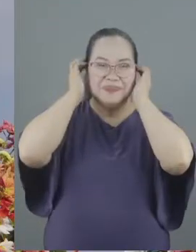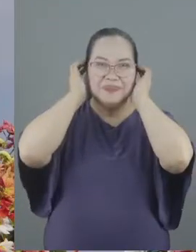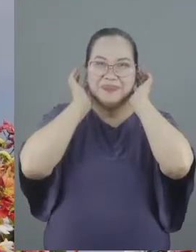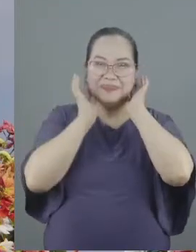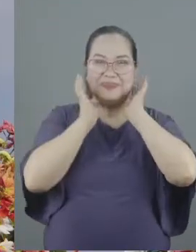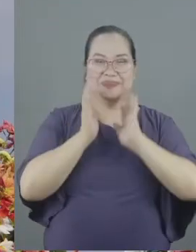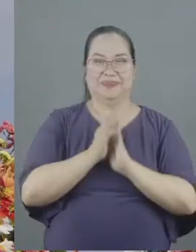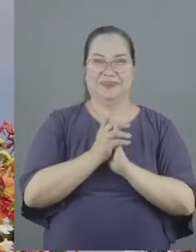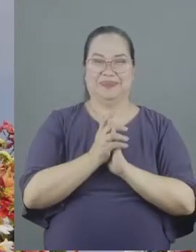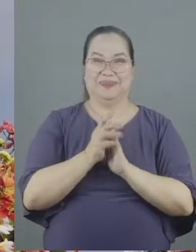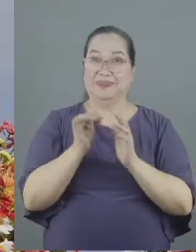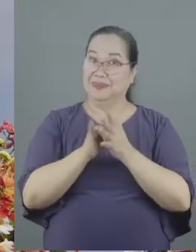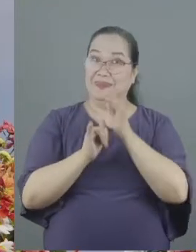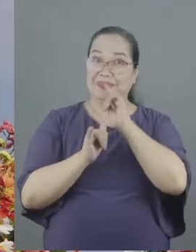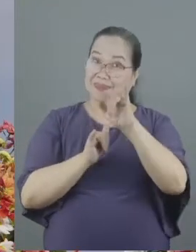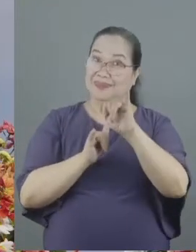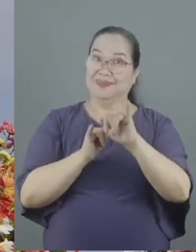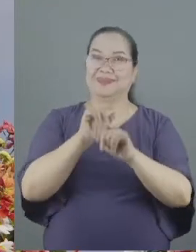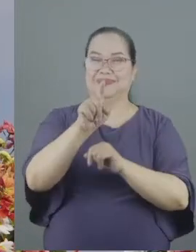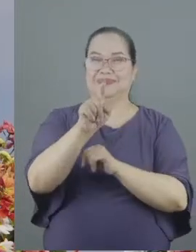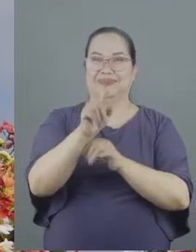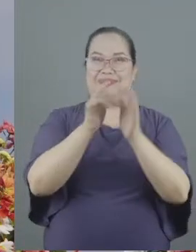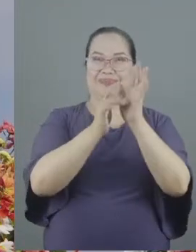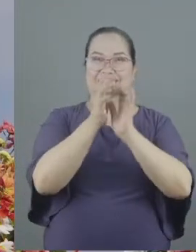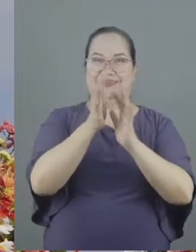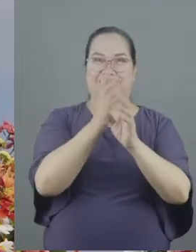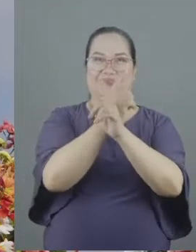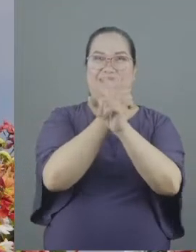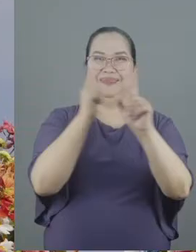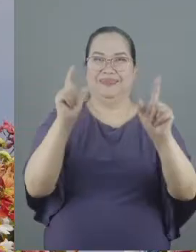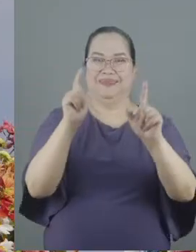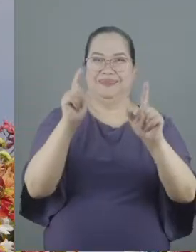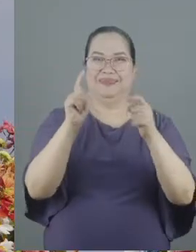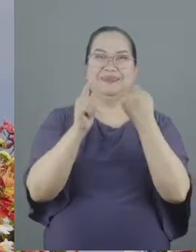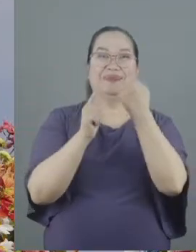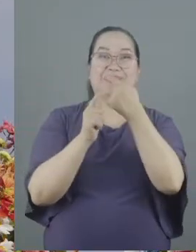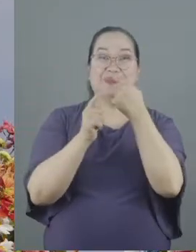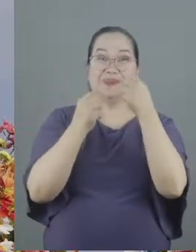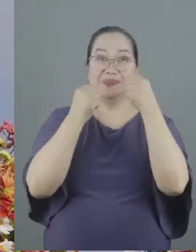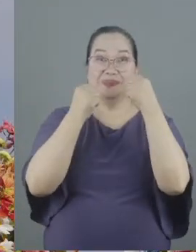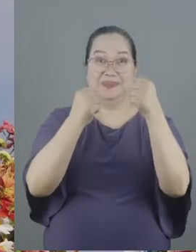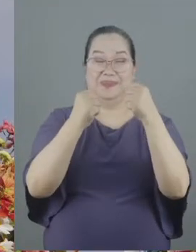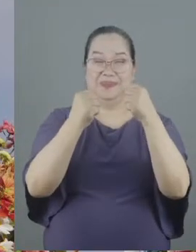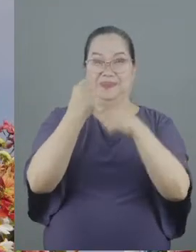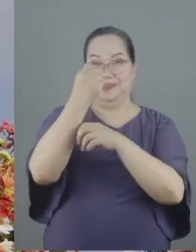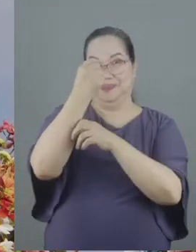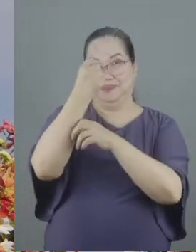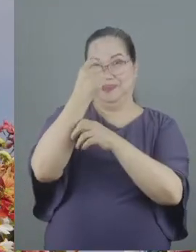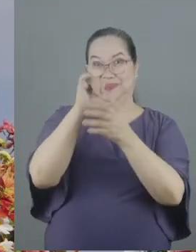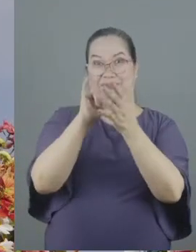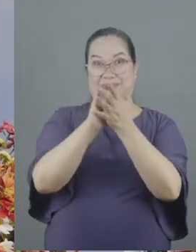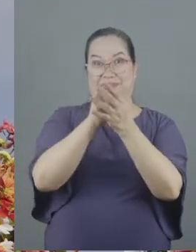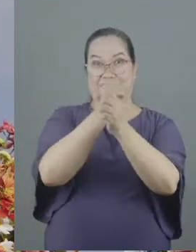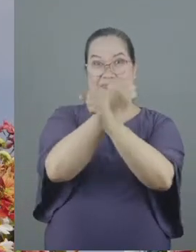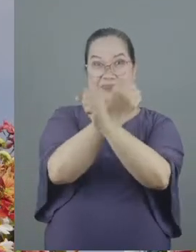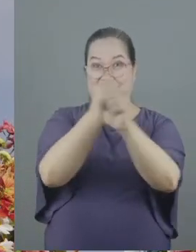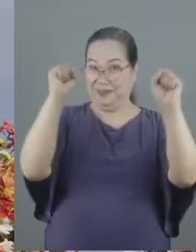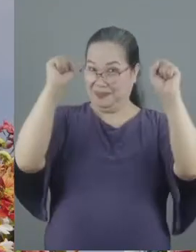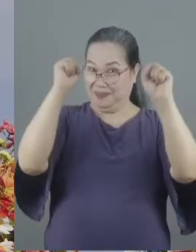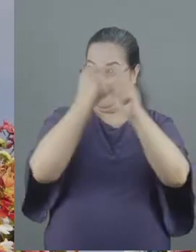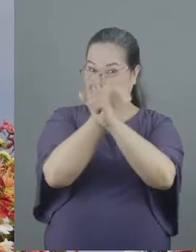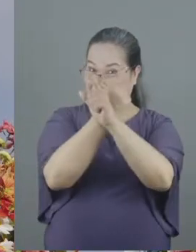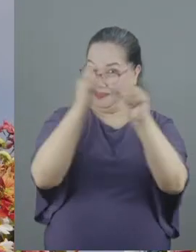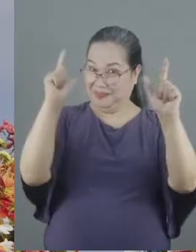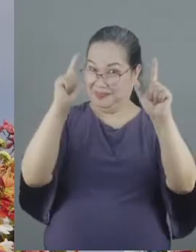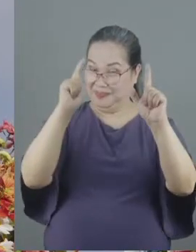beloved that's Christian liberty those who are strong understand that liberty extends to things of